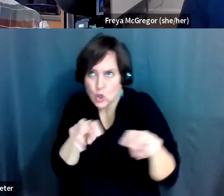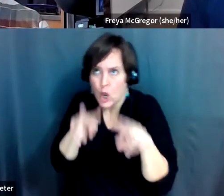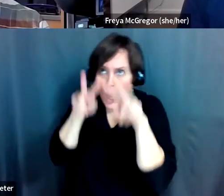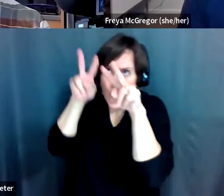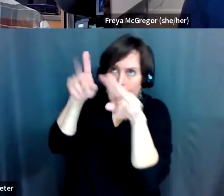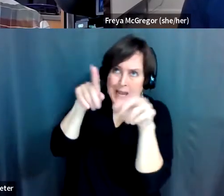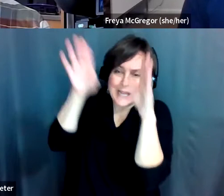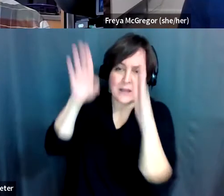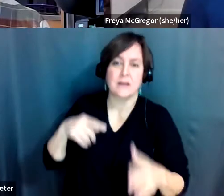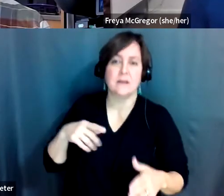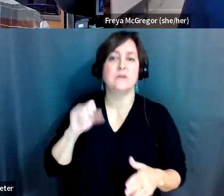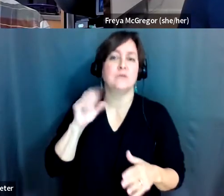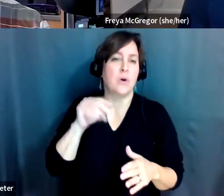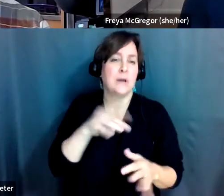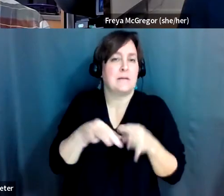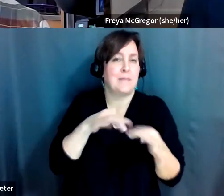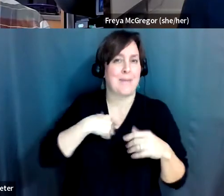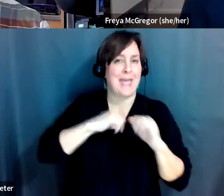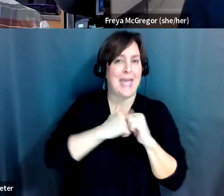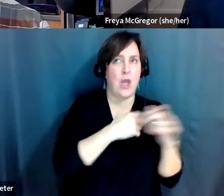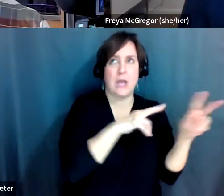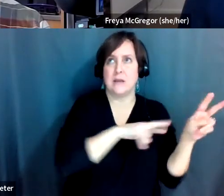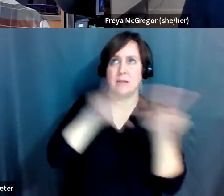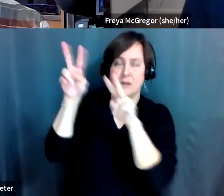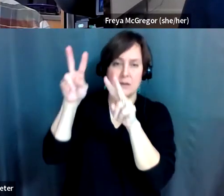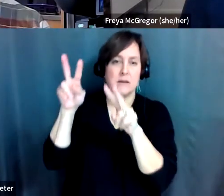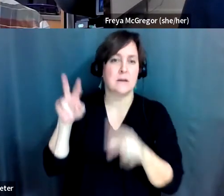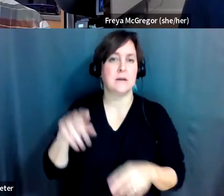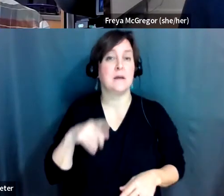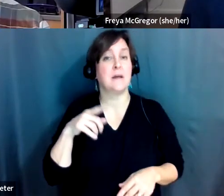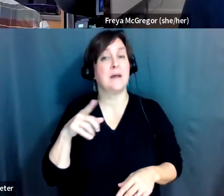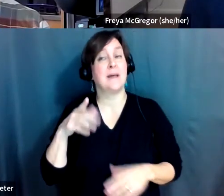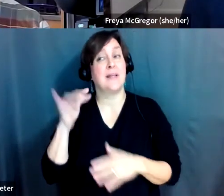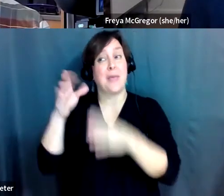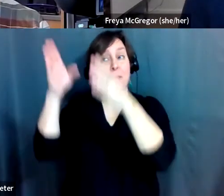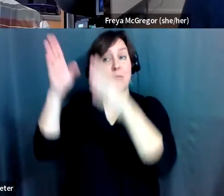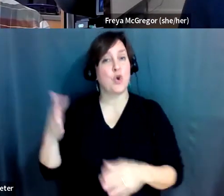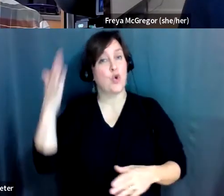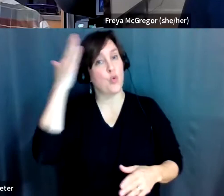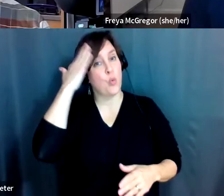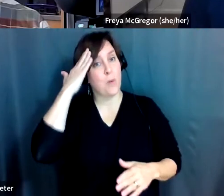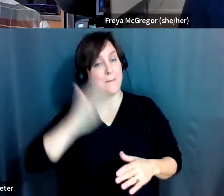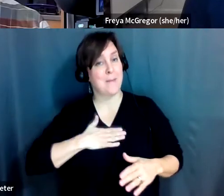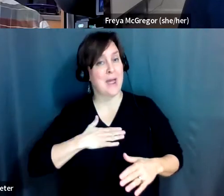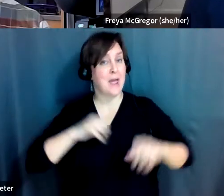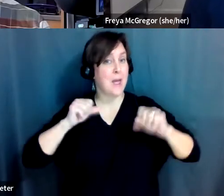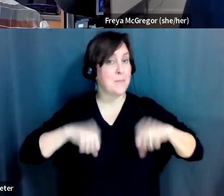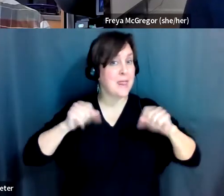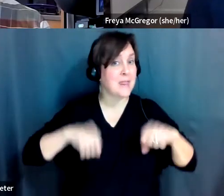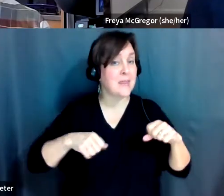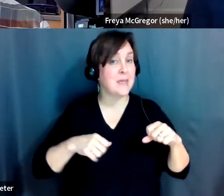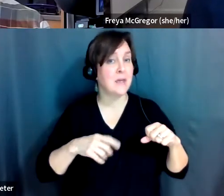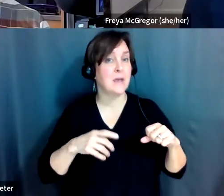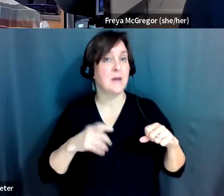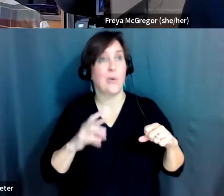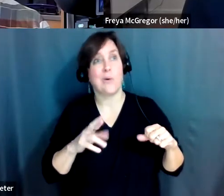look at it this way. And so, having somebody know your capabilities or in